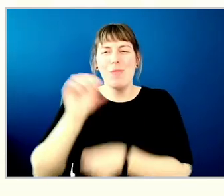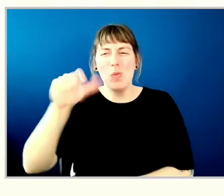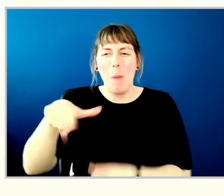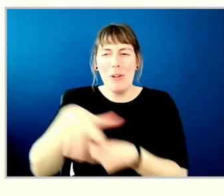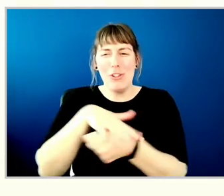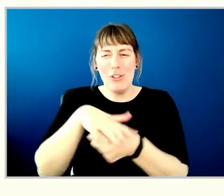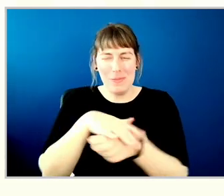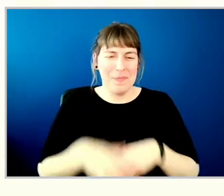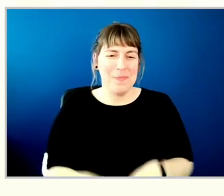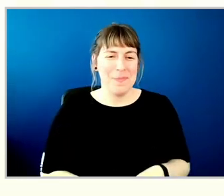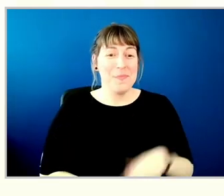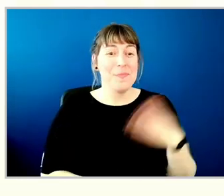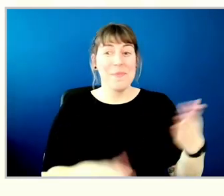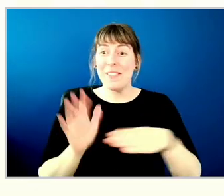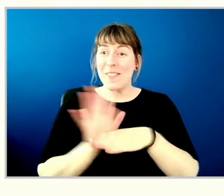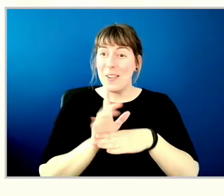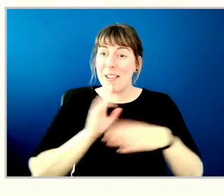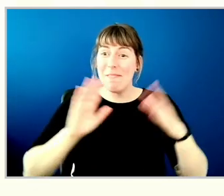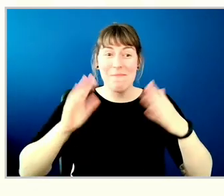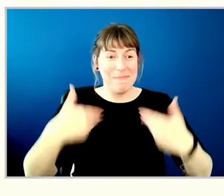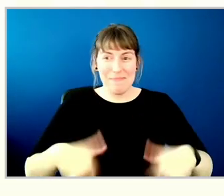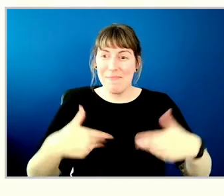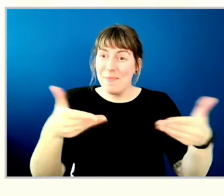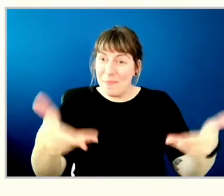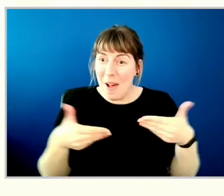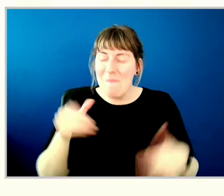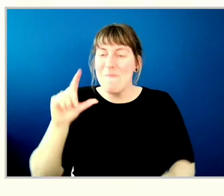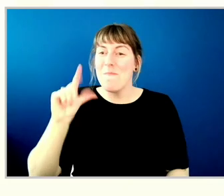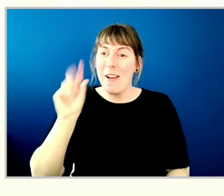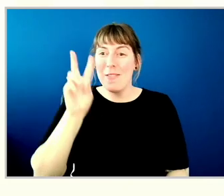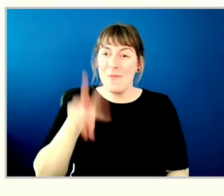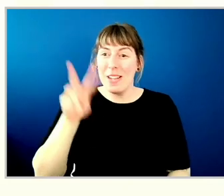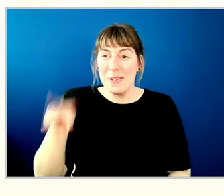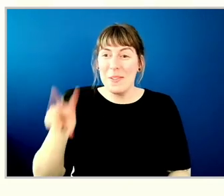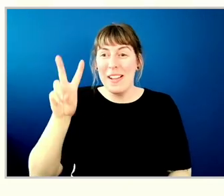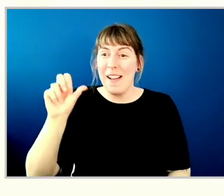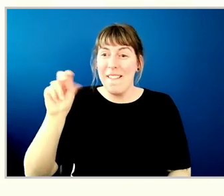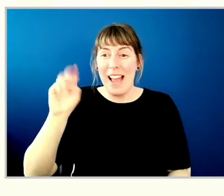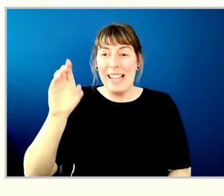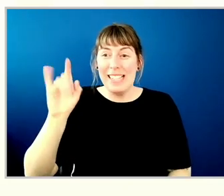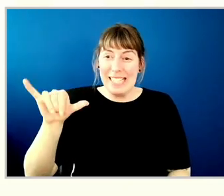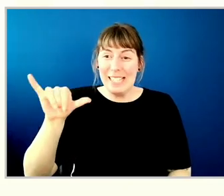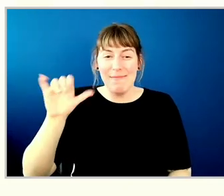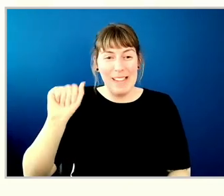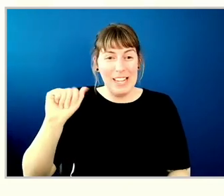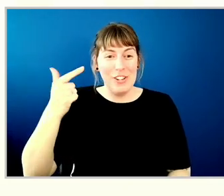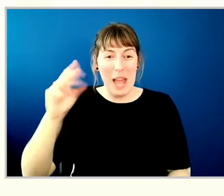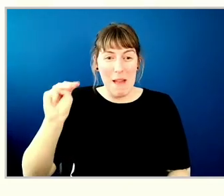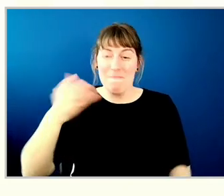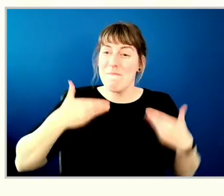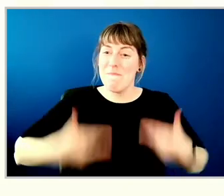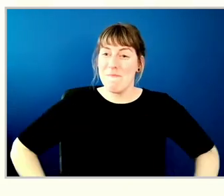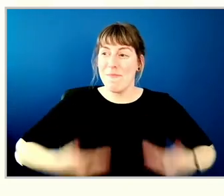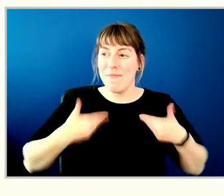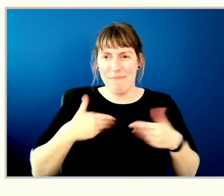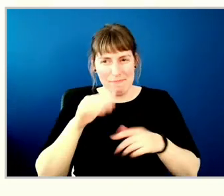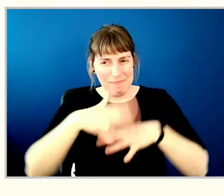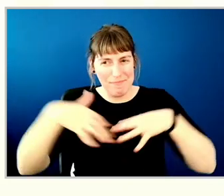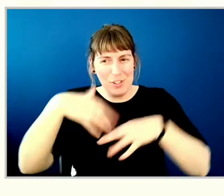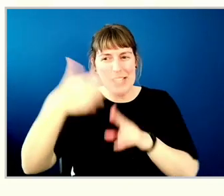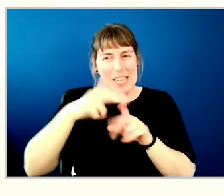Welcome to the 2022 Van City AGM. My name is Shepela Matsyam,